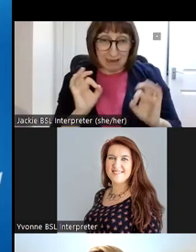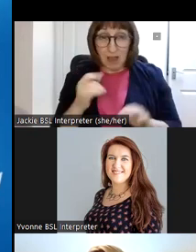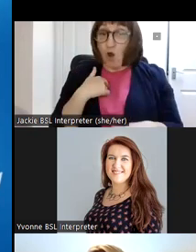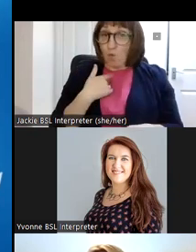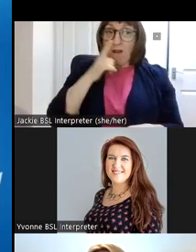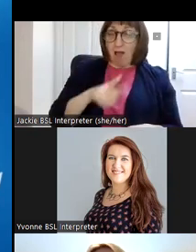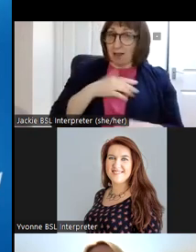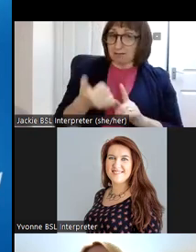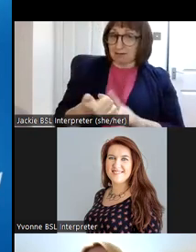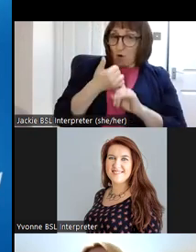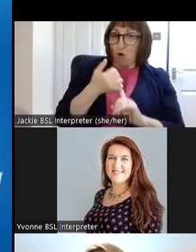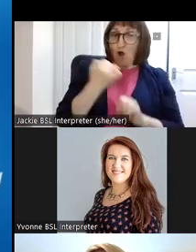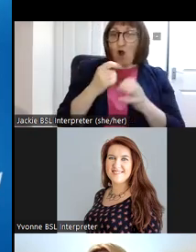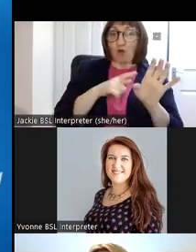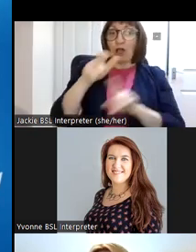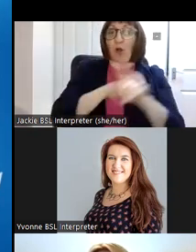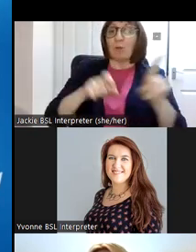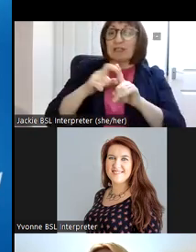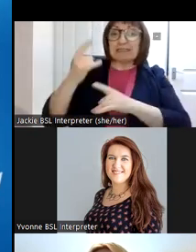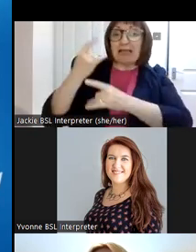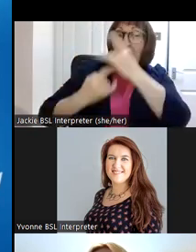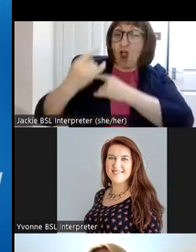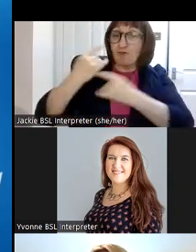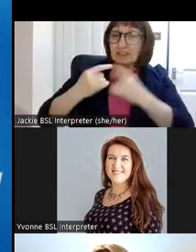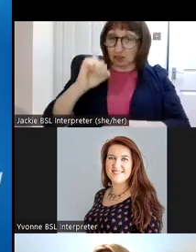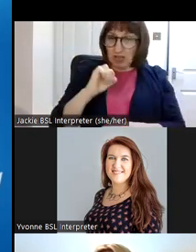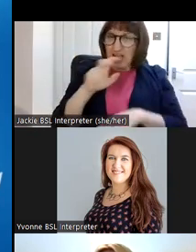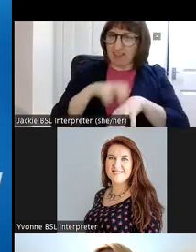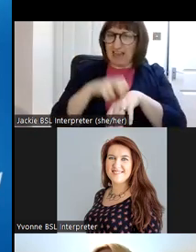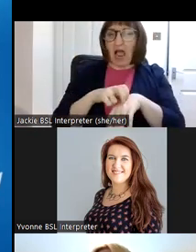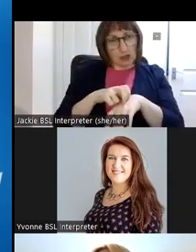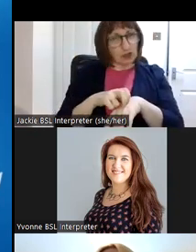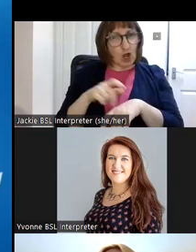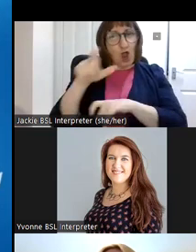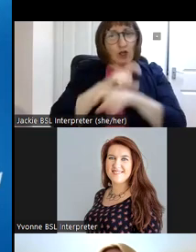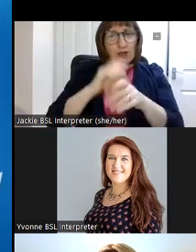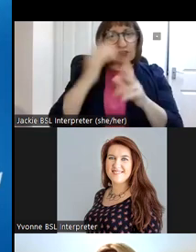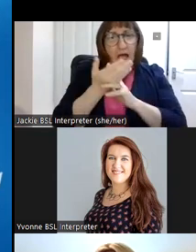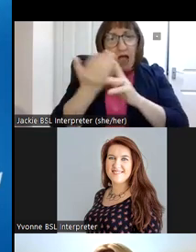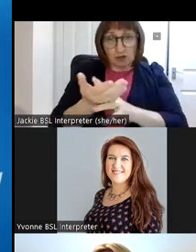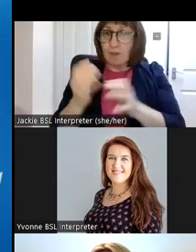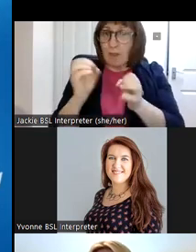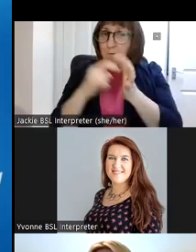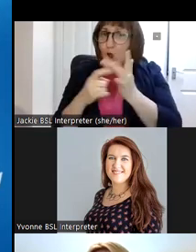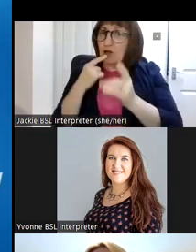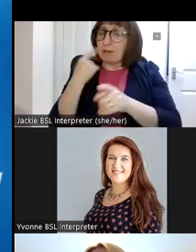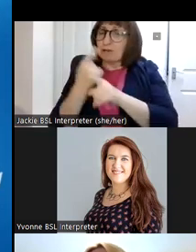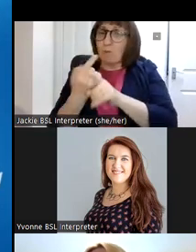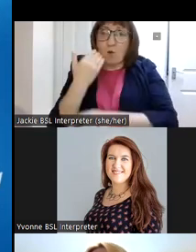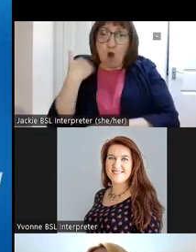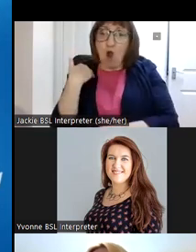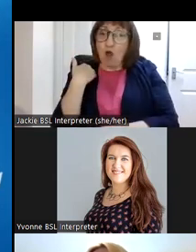to have the support of galway community heritage and the irish community archive network who bernie also referred to area earlier